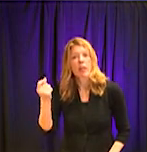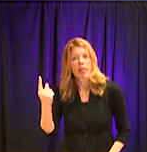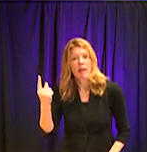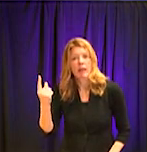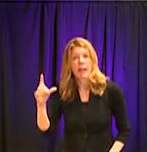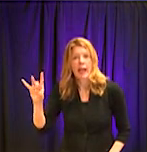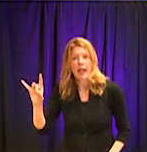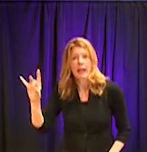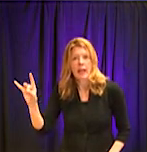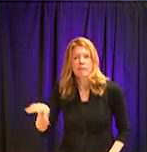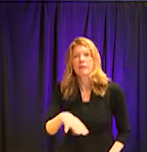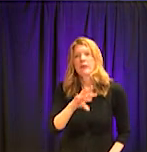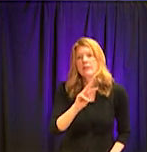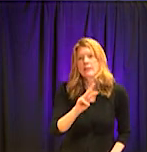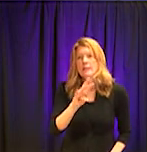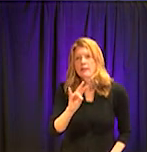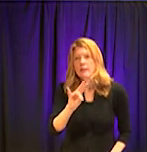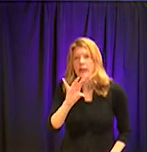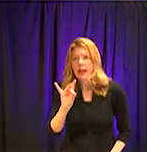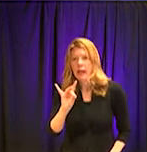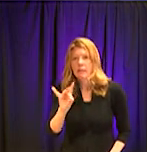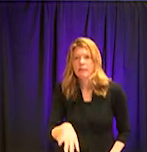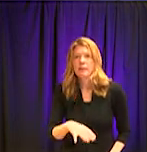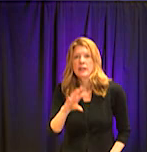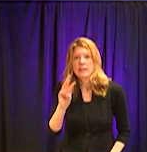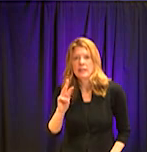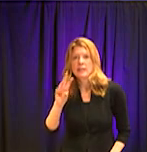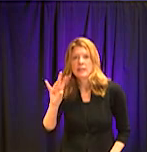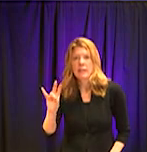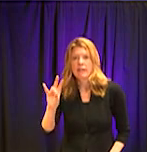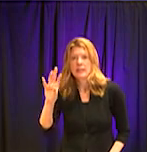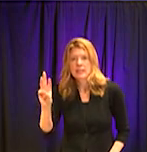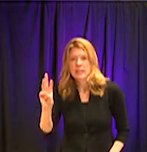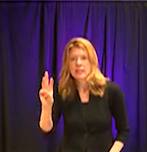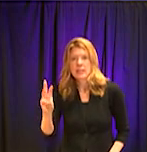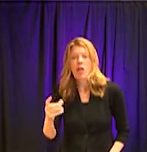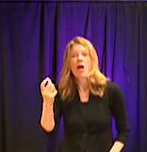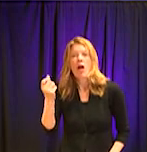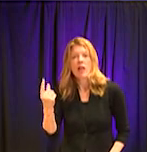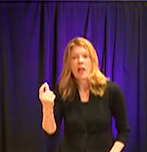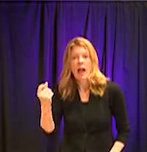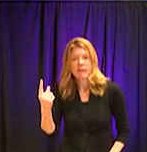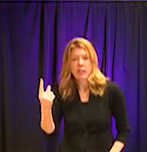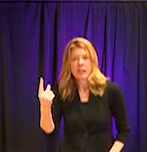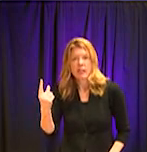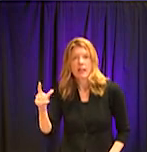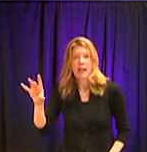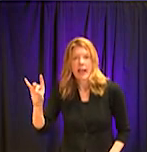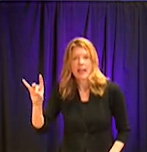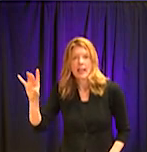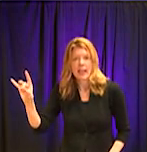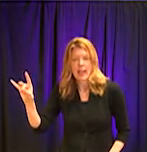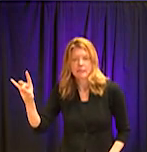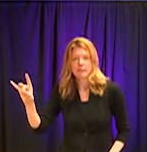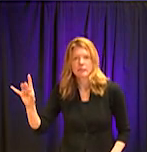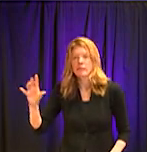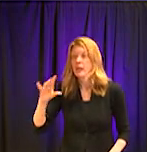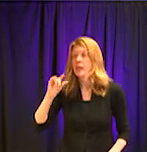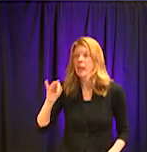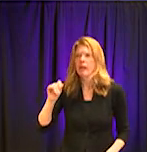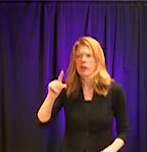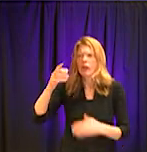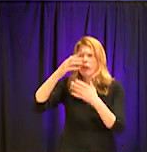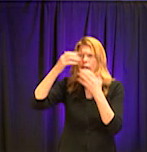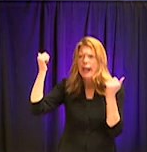Again, 678-676-1188. And if you do not have that number